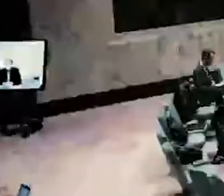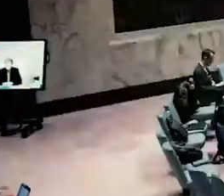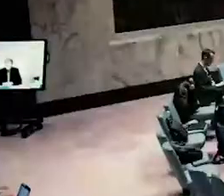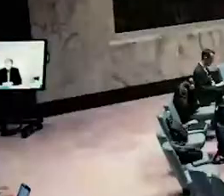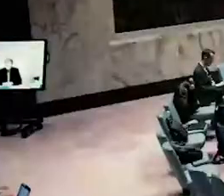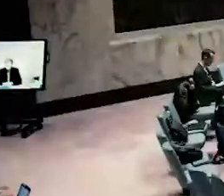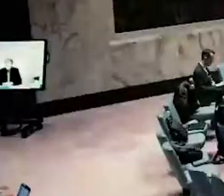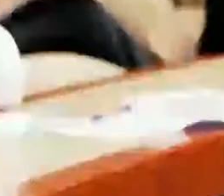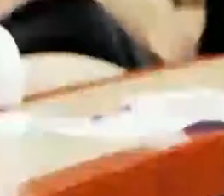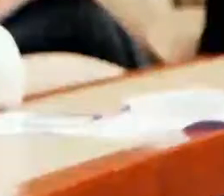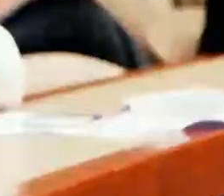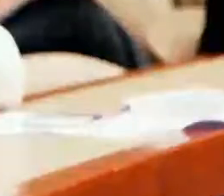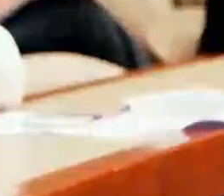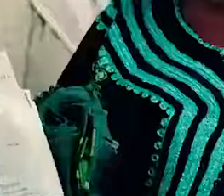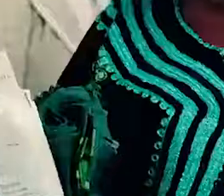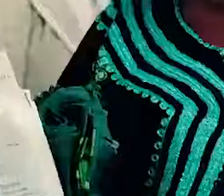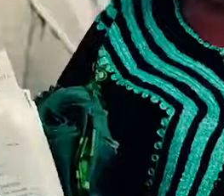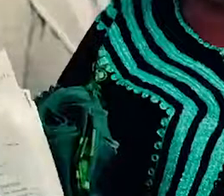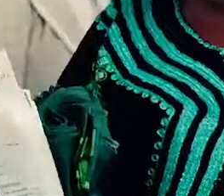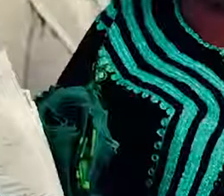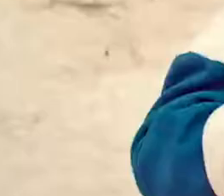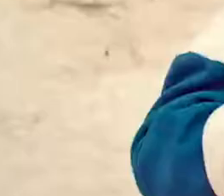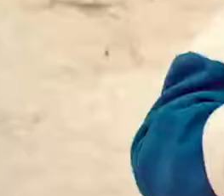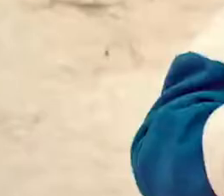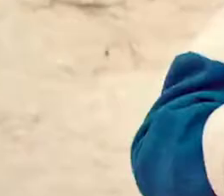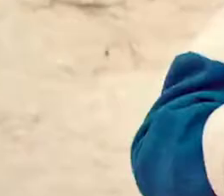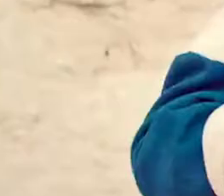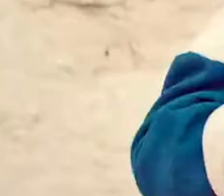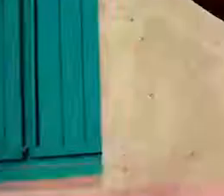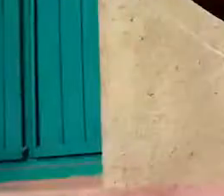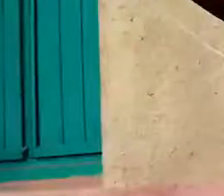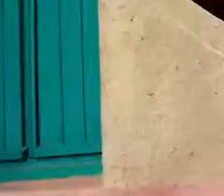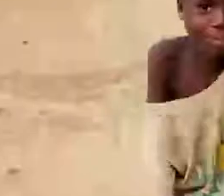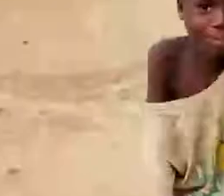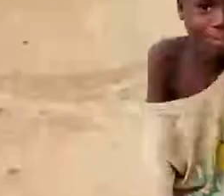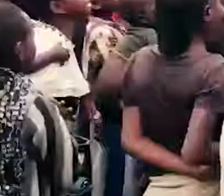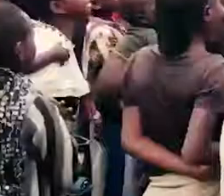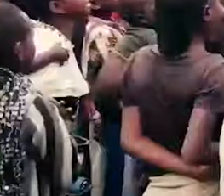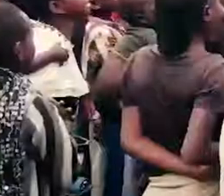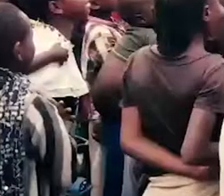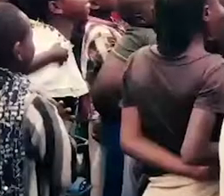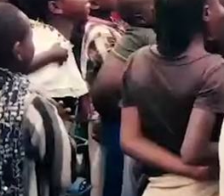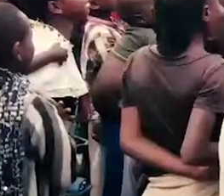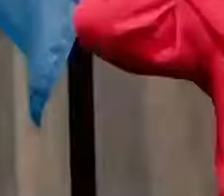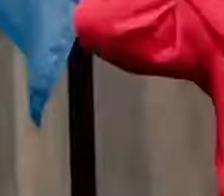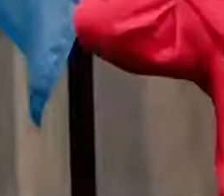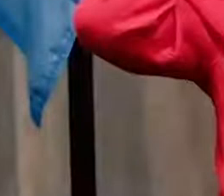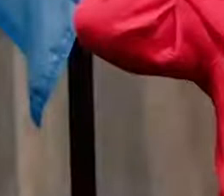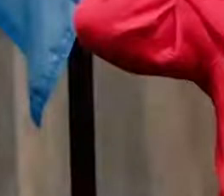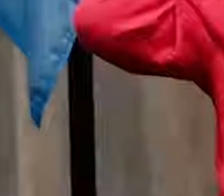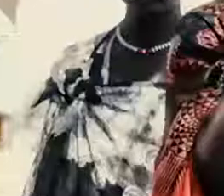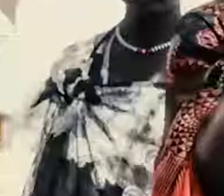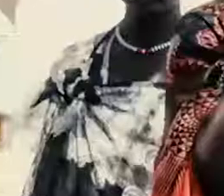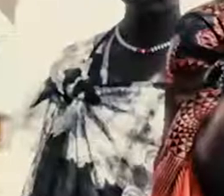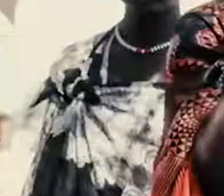jefas de estado, las mujeres hemos demostrado que la única forma de tener una recuperación efectiva ante la pandemia es con nuestro